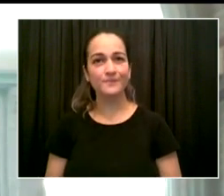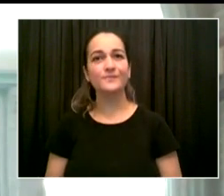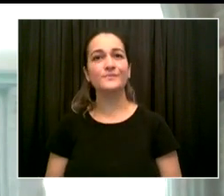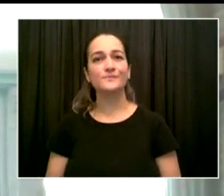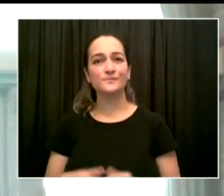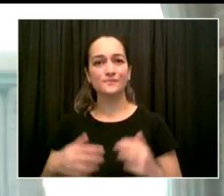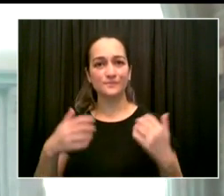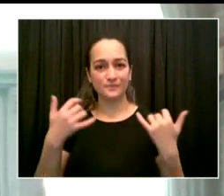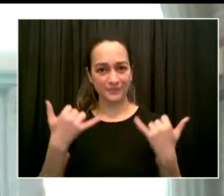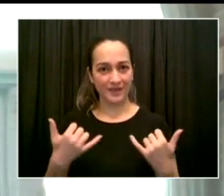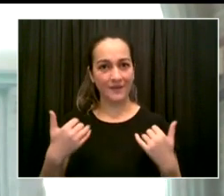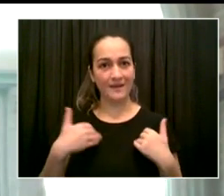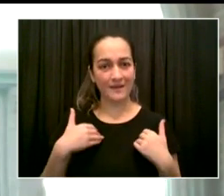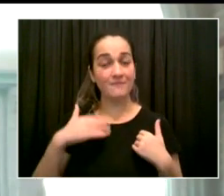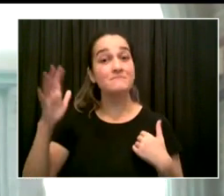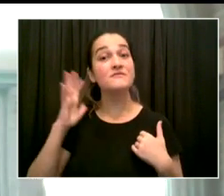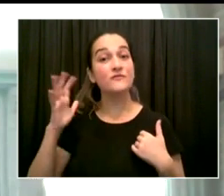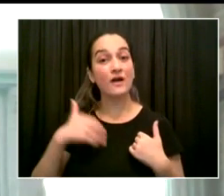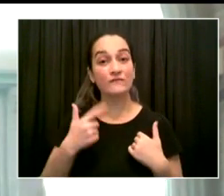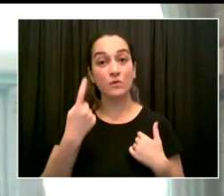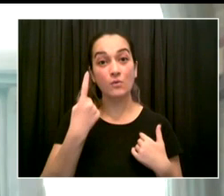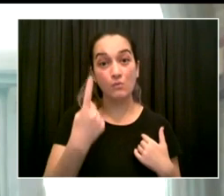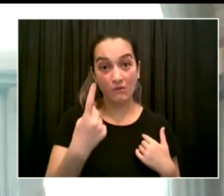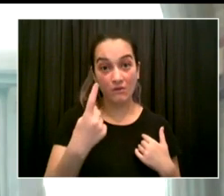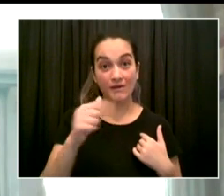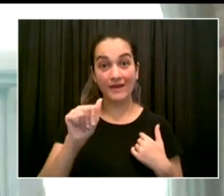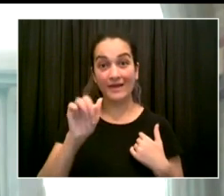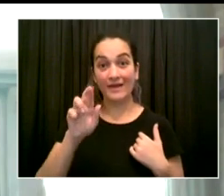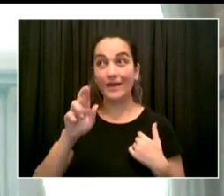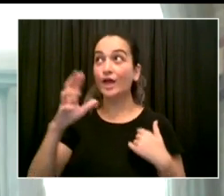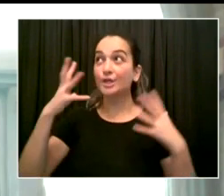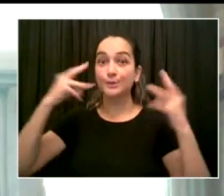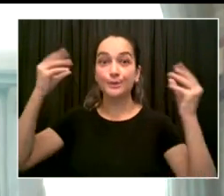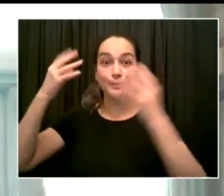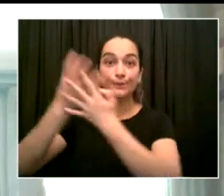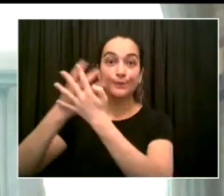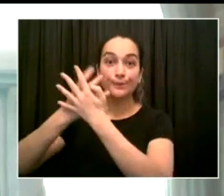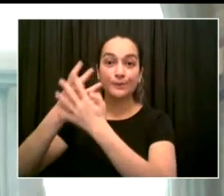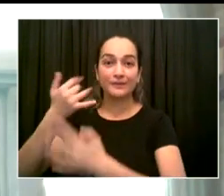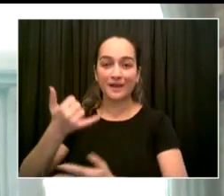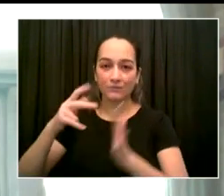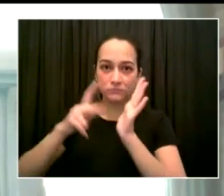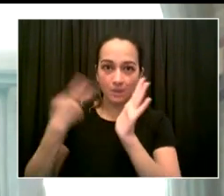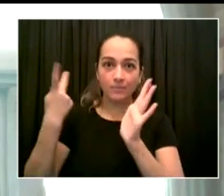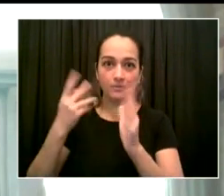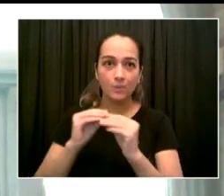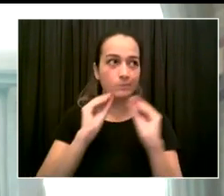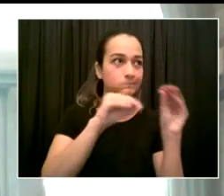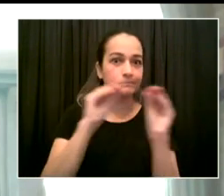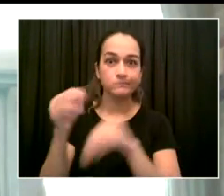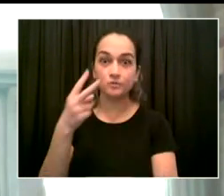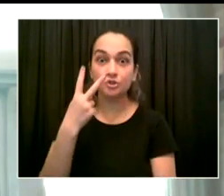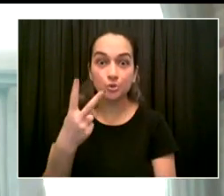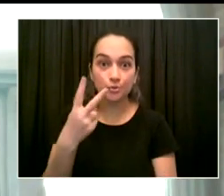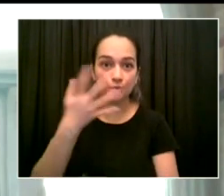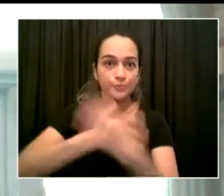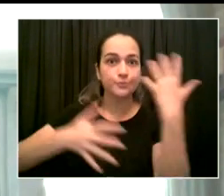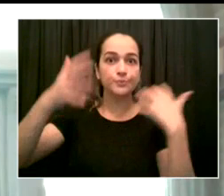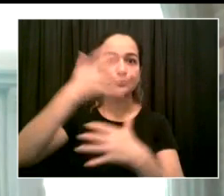Additionally, we are purchasing extra-large purifiers and window exhaust fans for high school cafeterias.